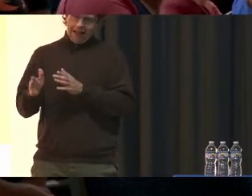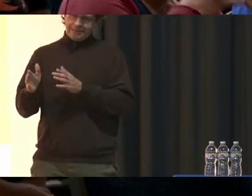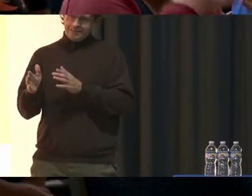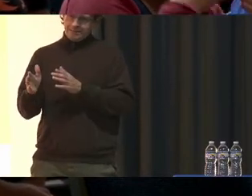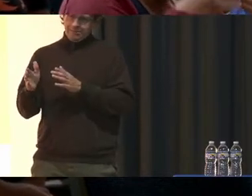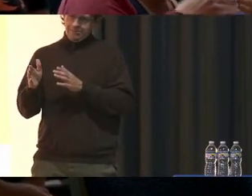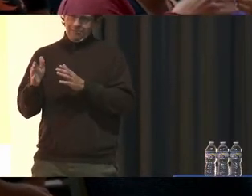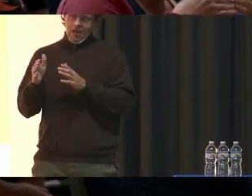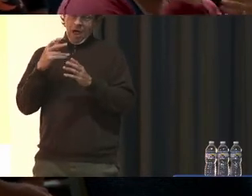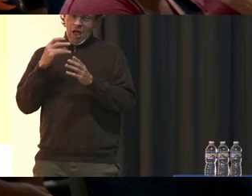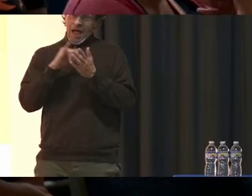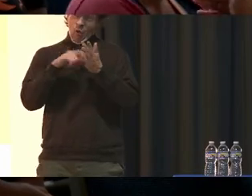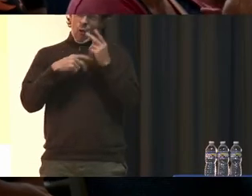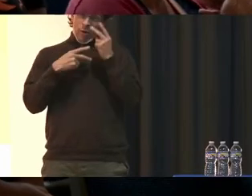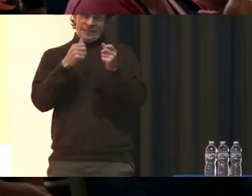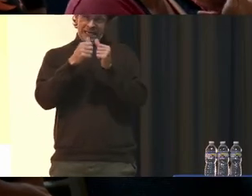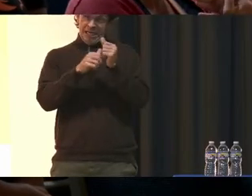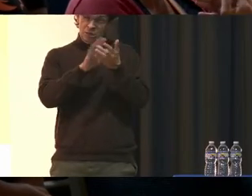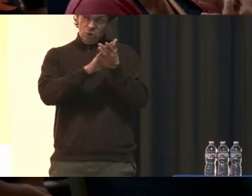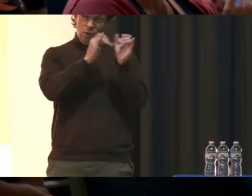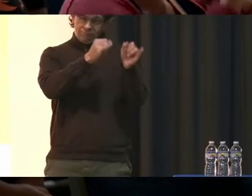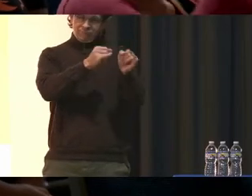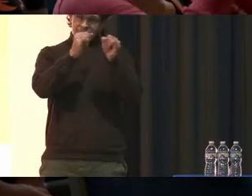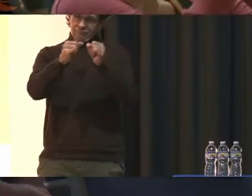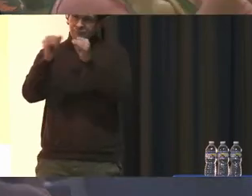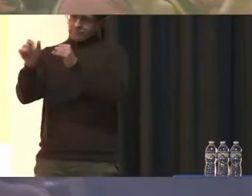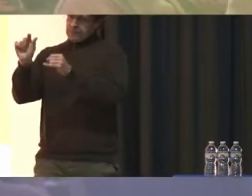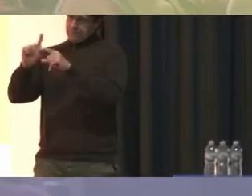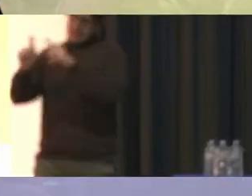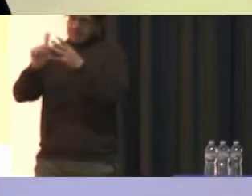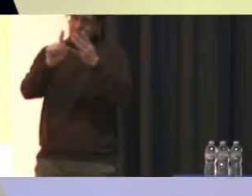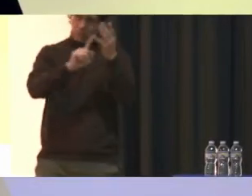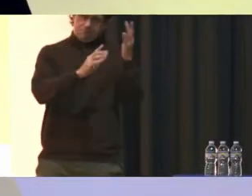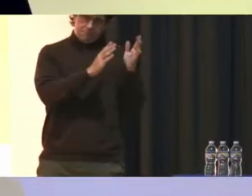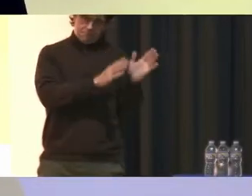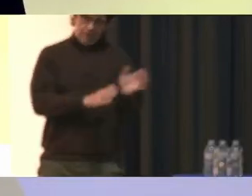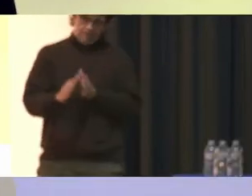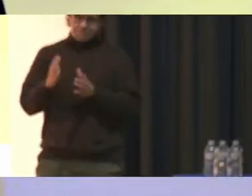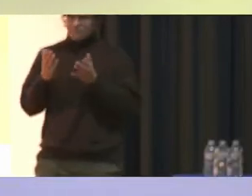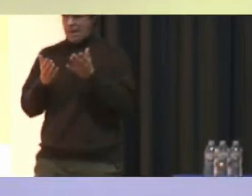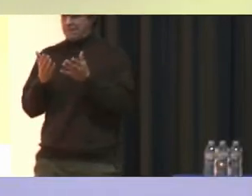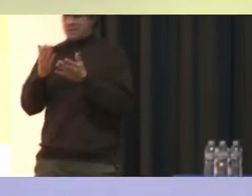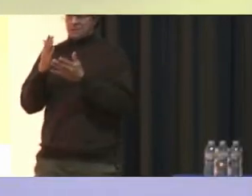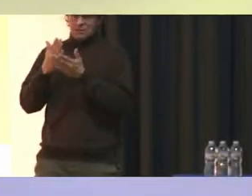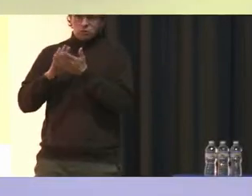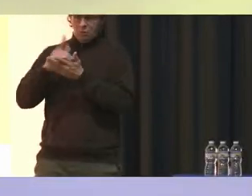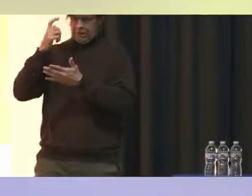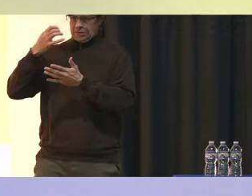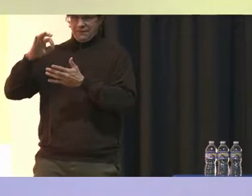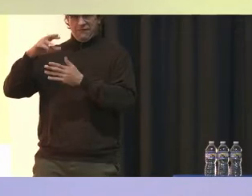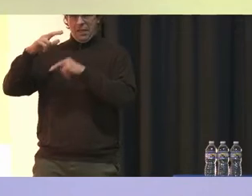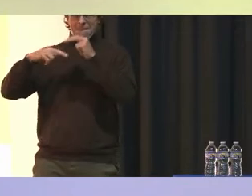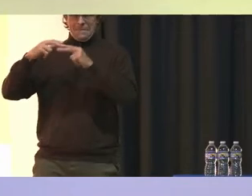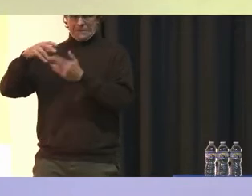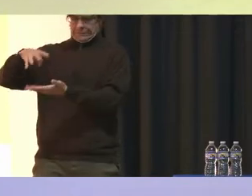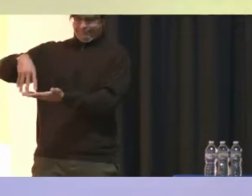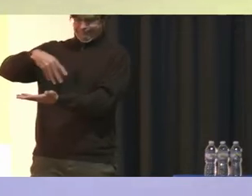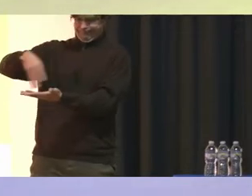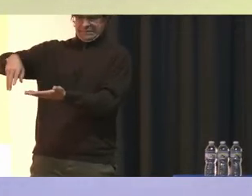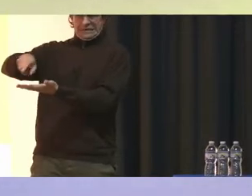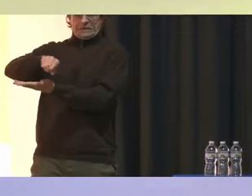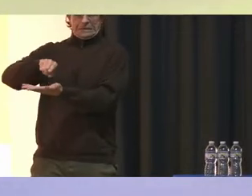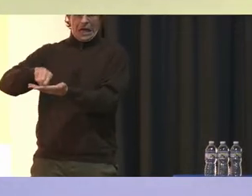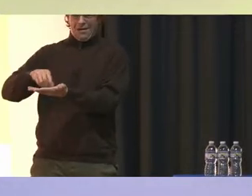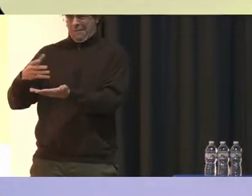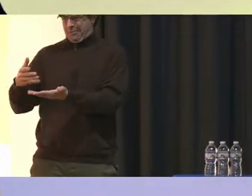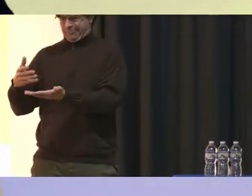Each school has a little bit different plan You may have one school That because of the design of the building You can only have one